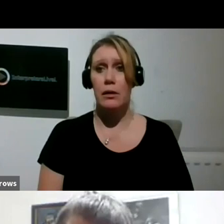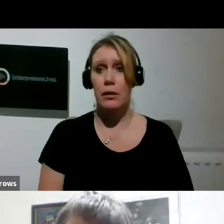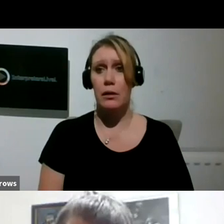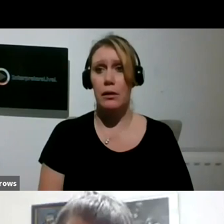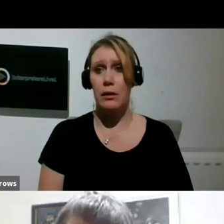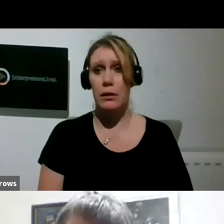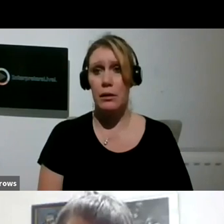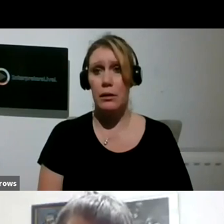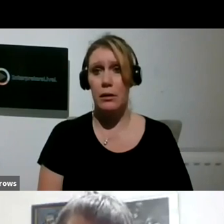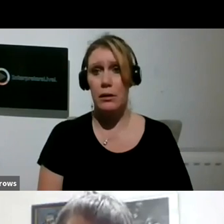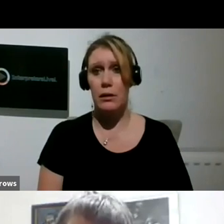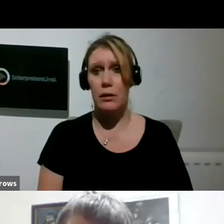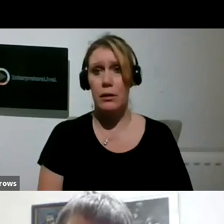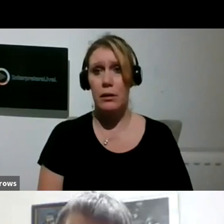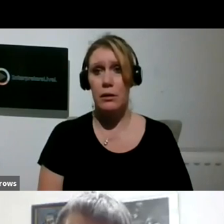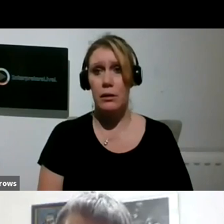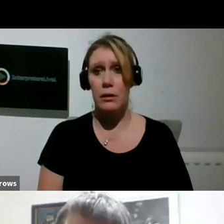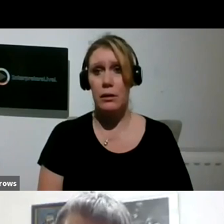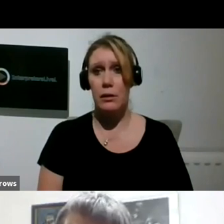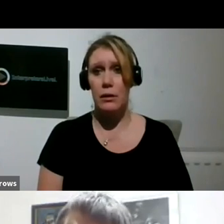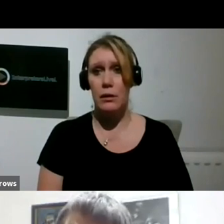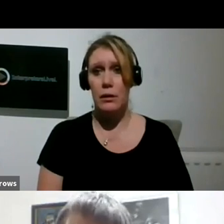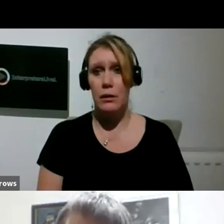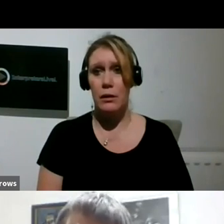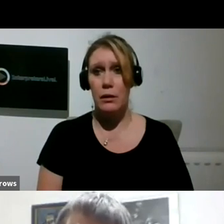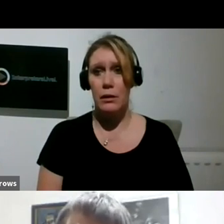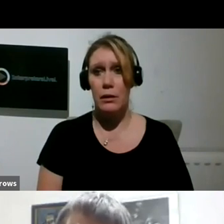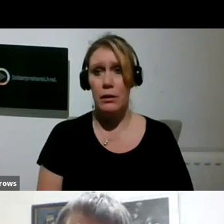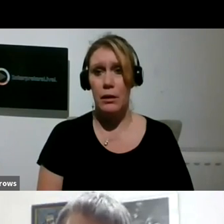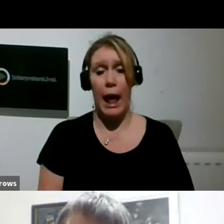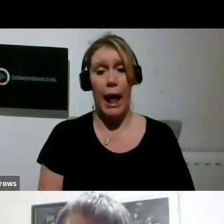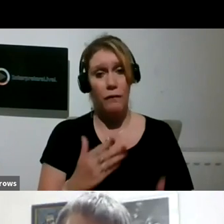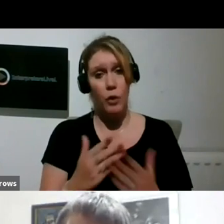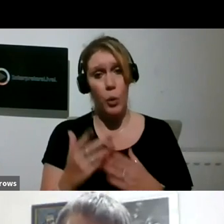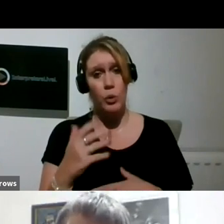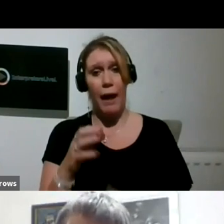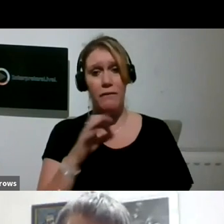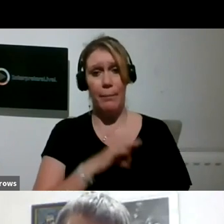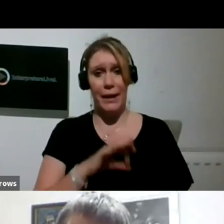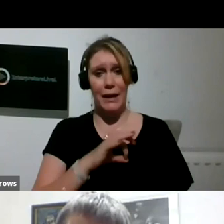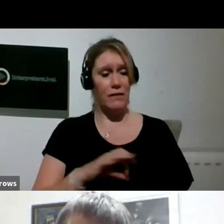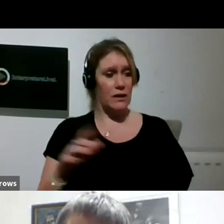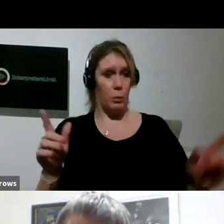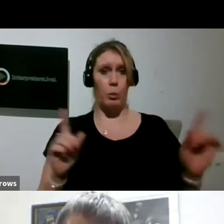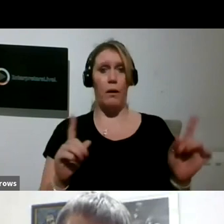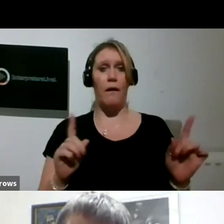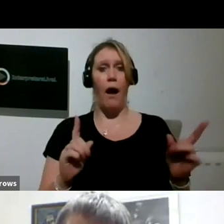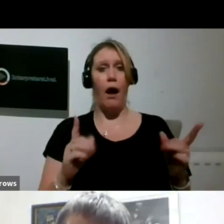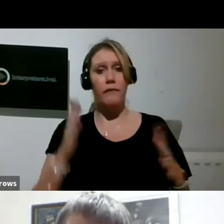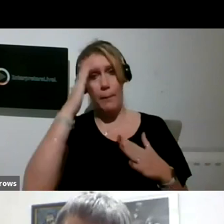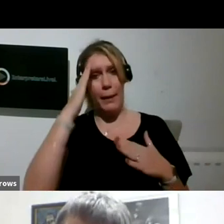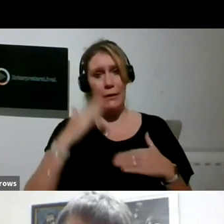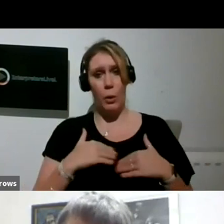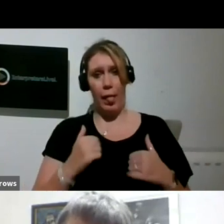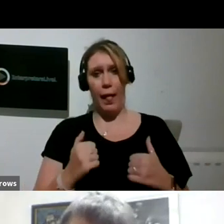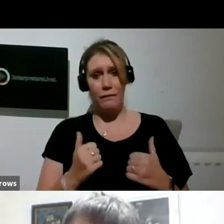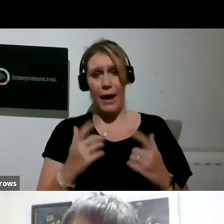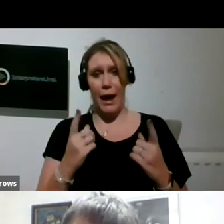And you get all the benefits towards your mental health from having an activity